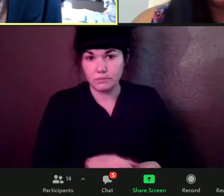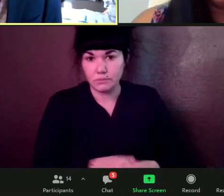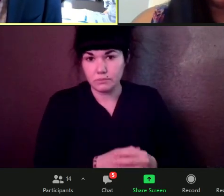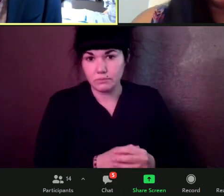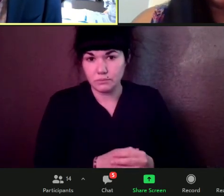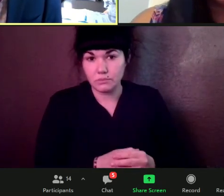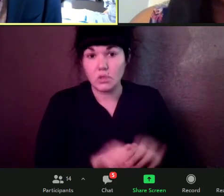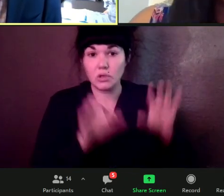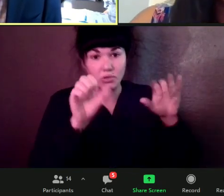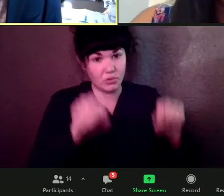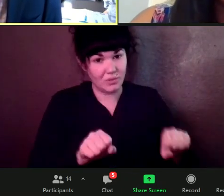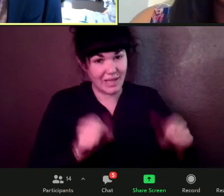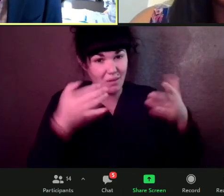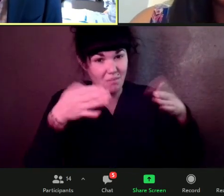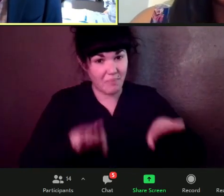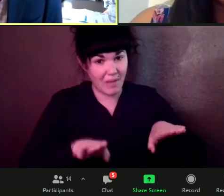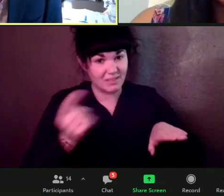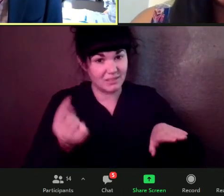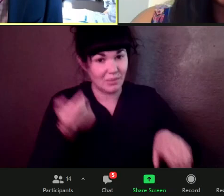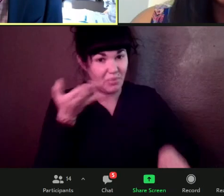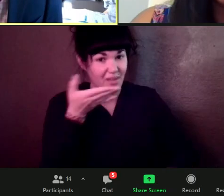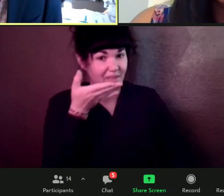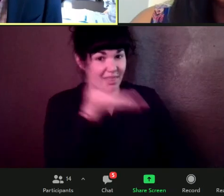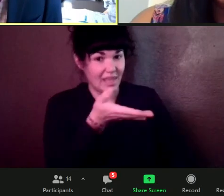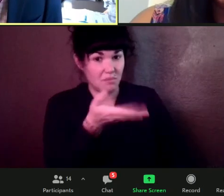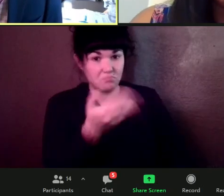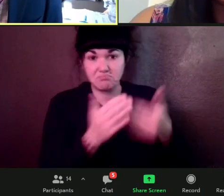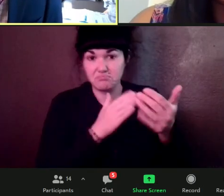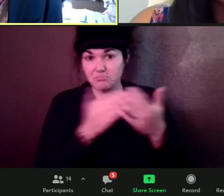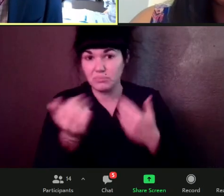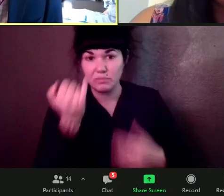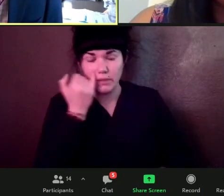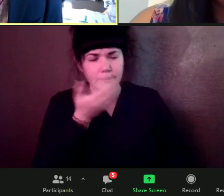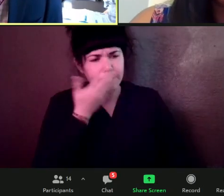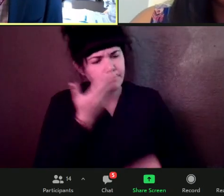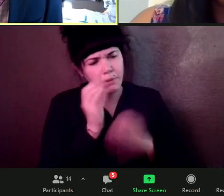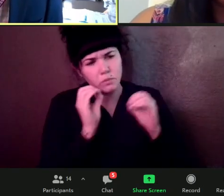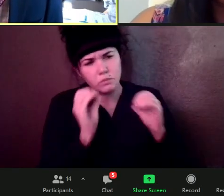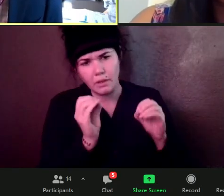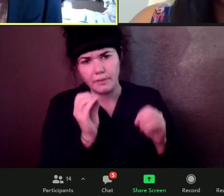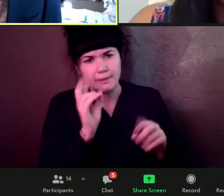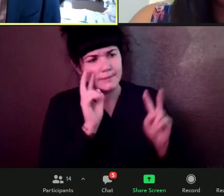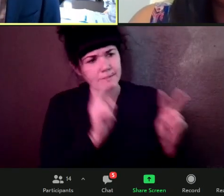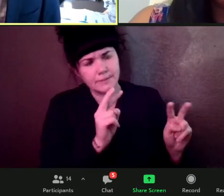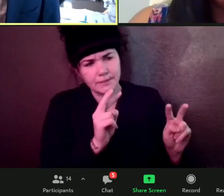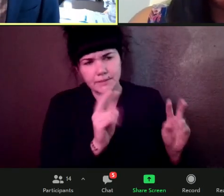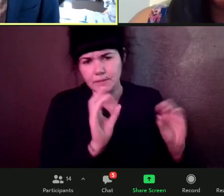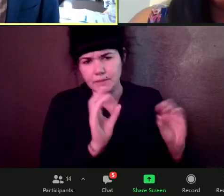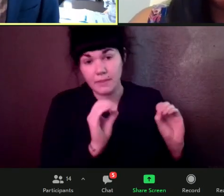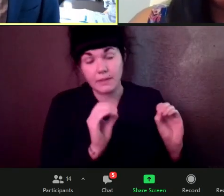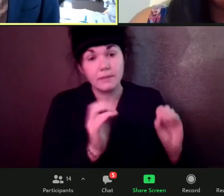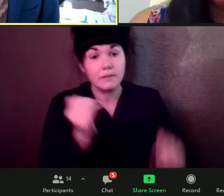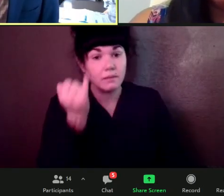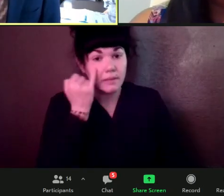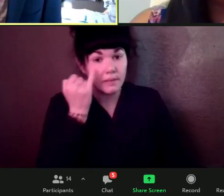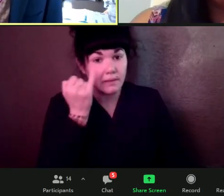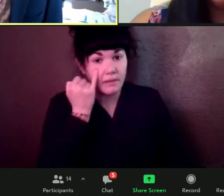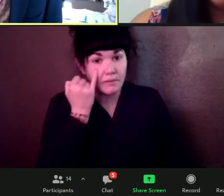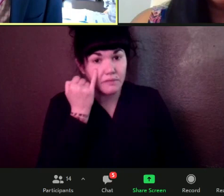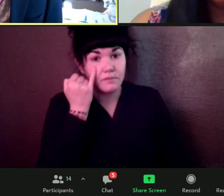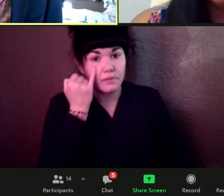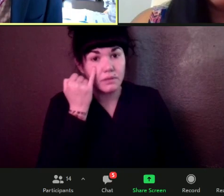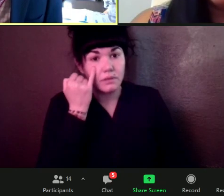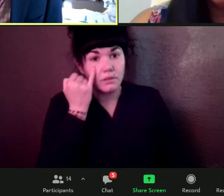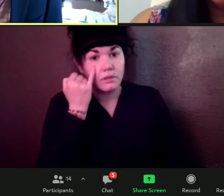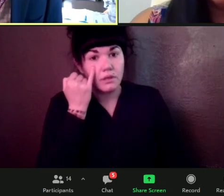something there, um, even if you can't smell it and you can't, um, see it. If there has been a significant